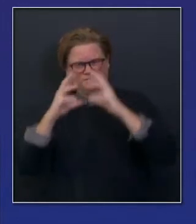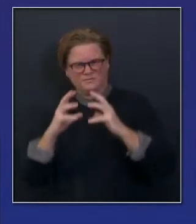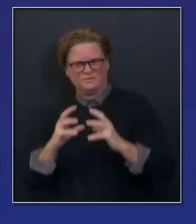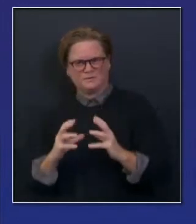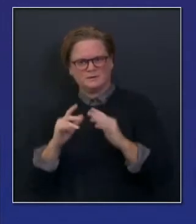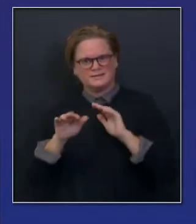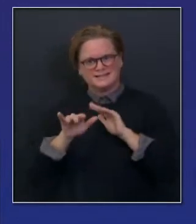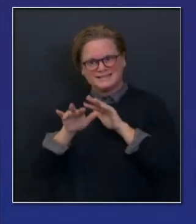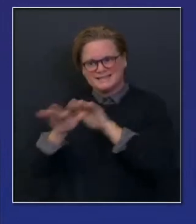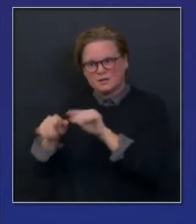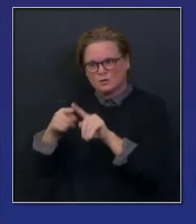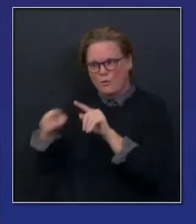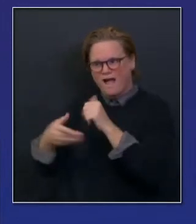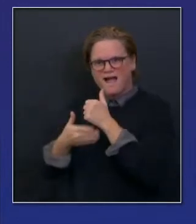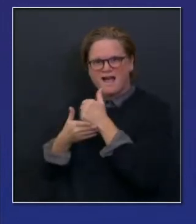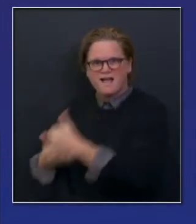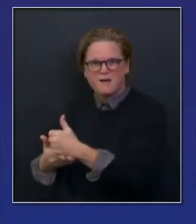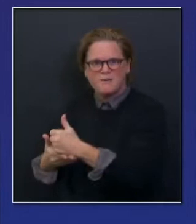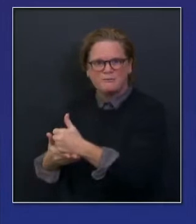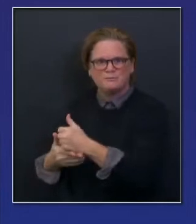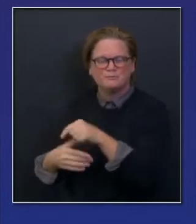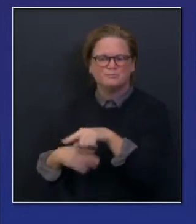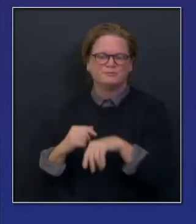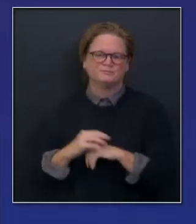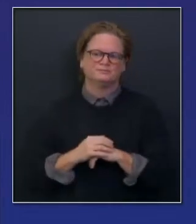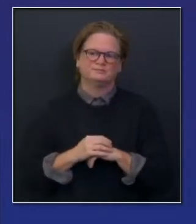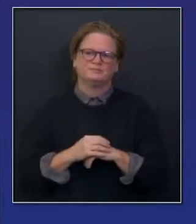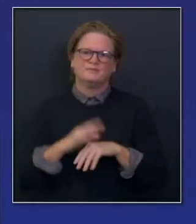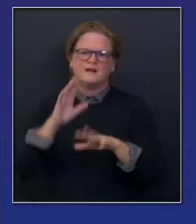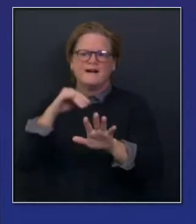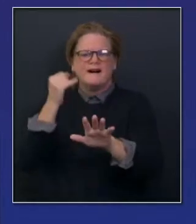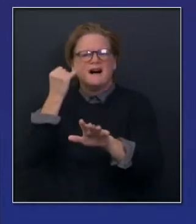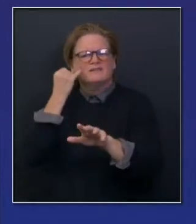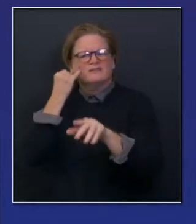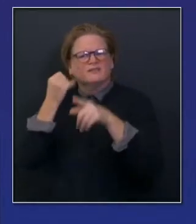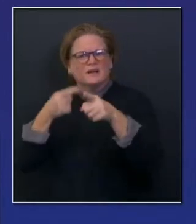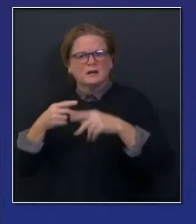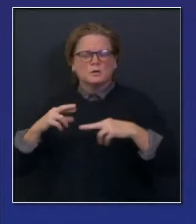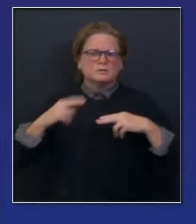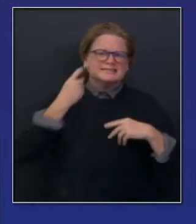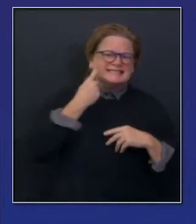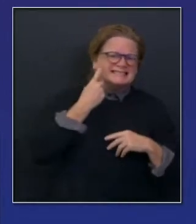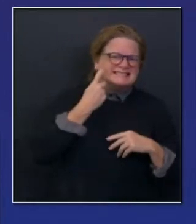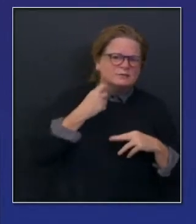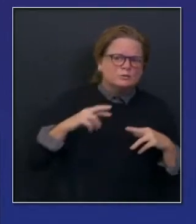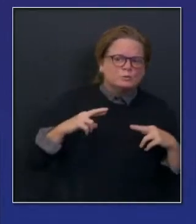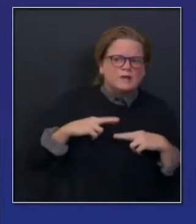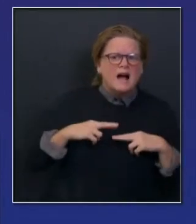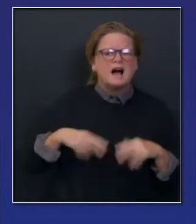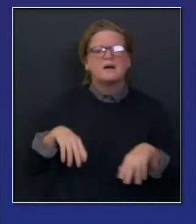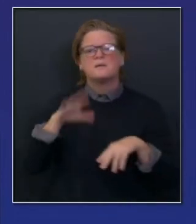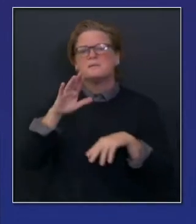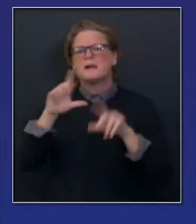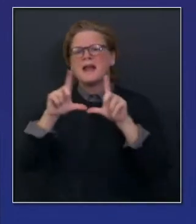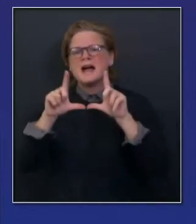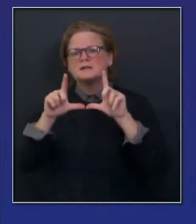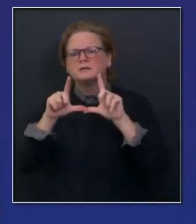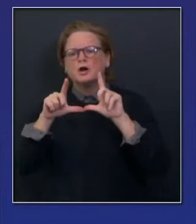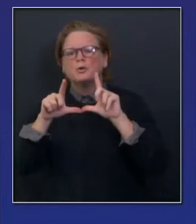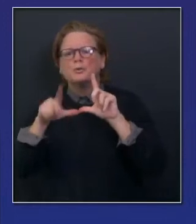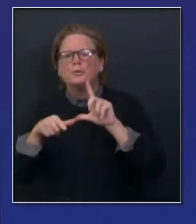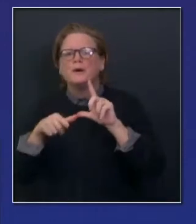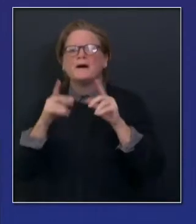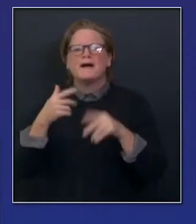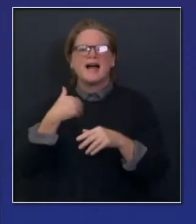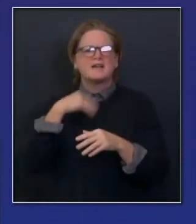people, if you've just recently retired, if your license is expired or you have a unique expertise and you want to offer it to the state of California,